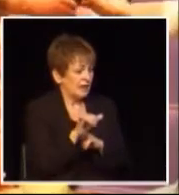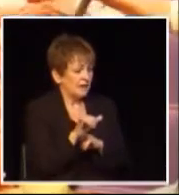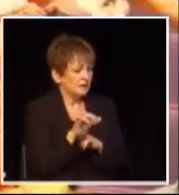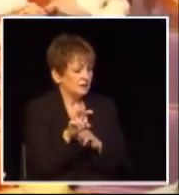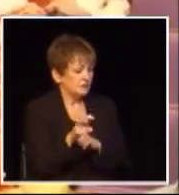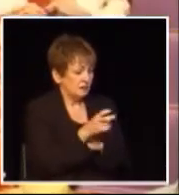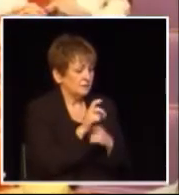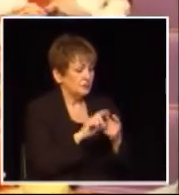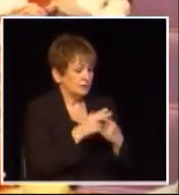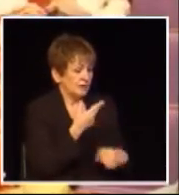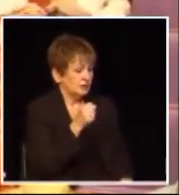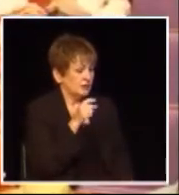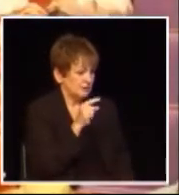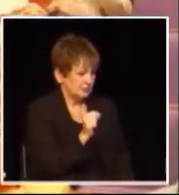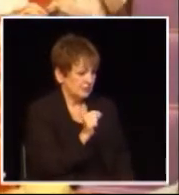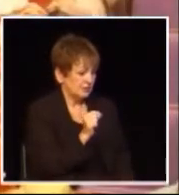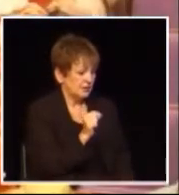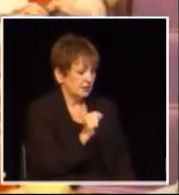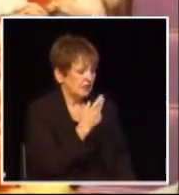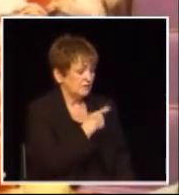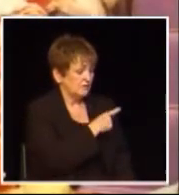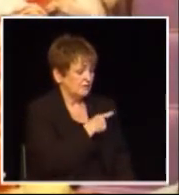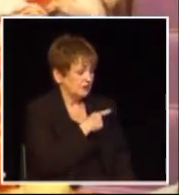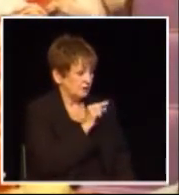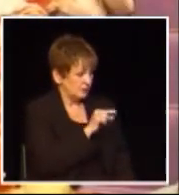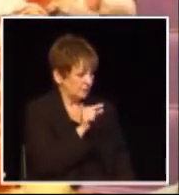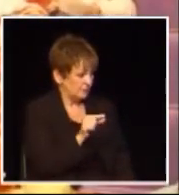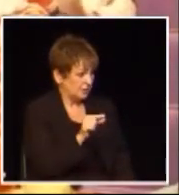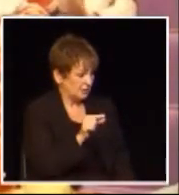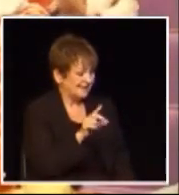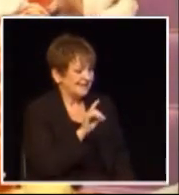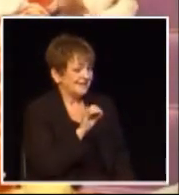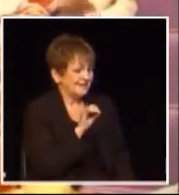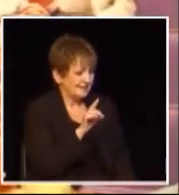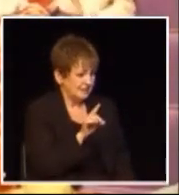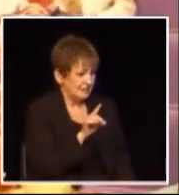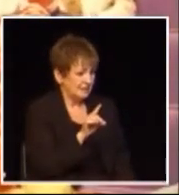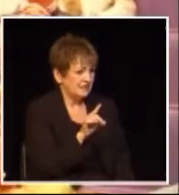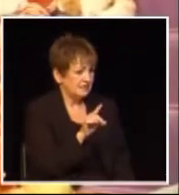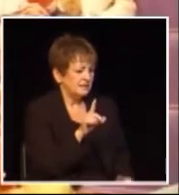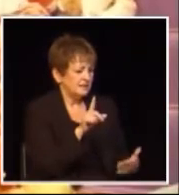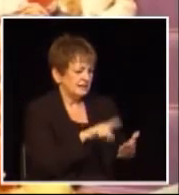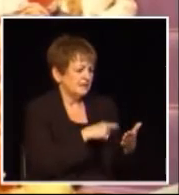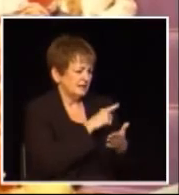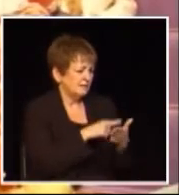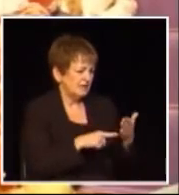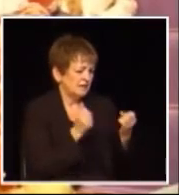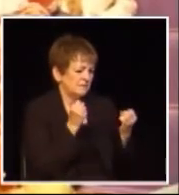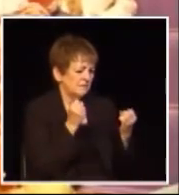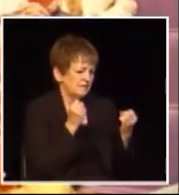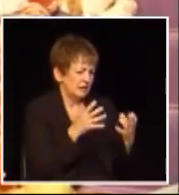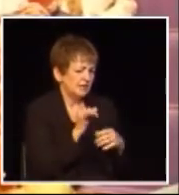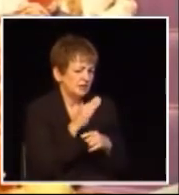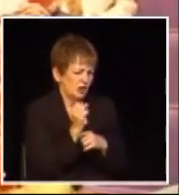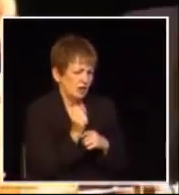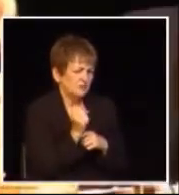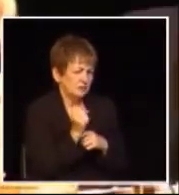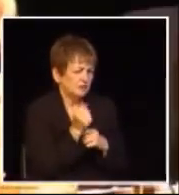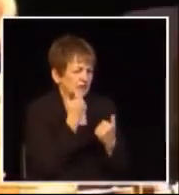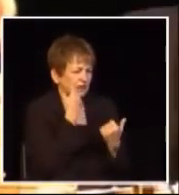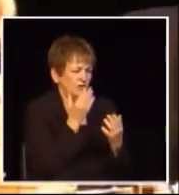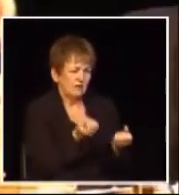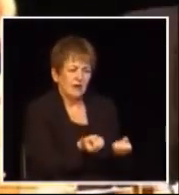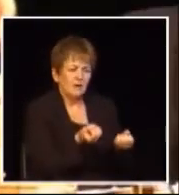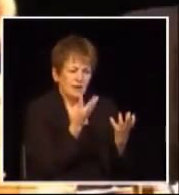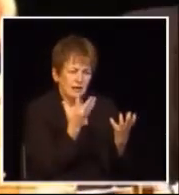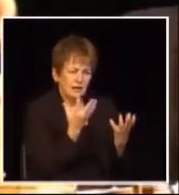so with the switch to HST the provincial government was able to eliminate a